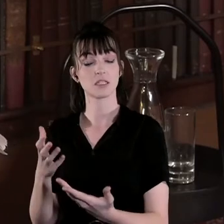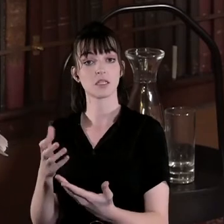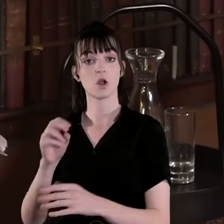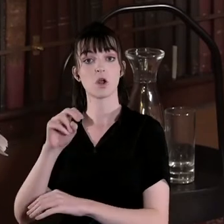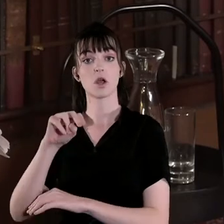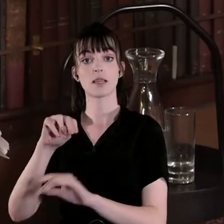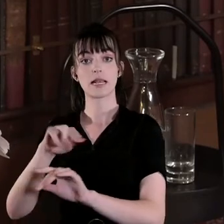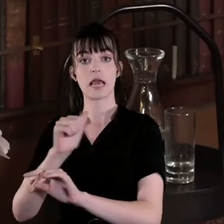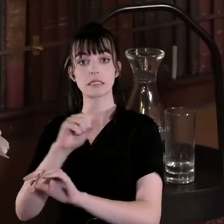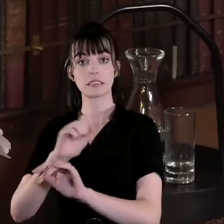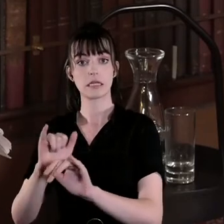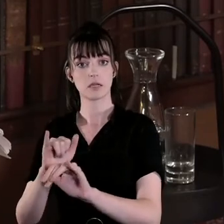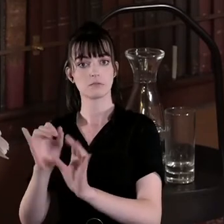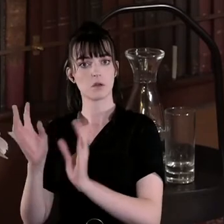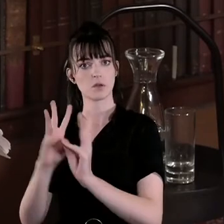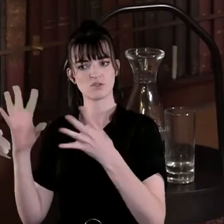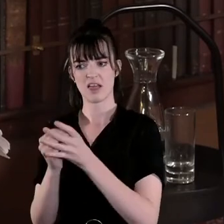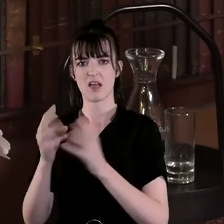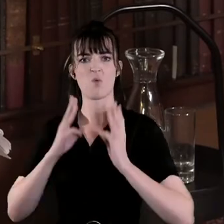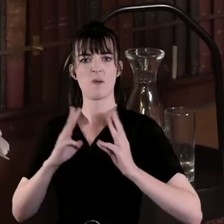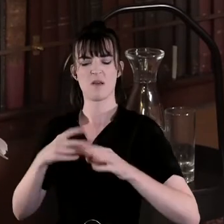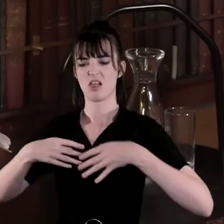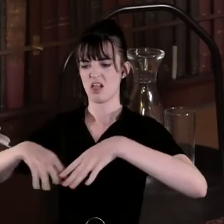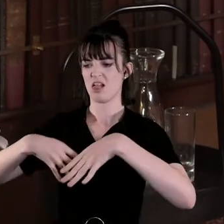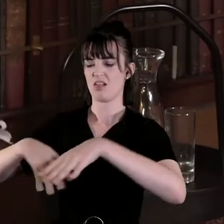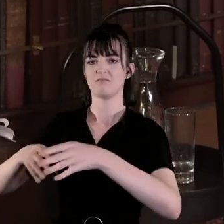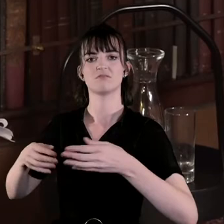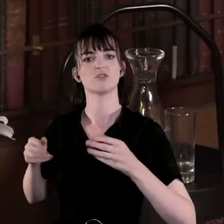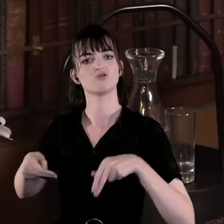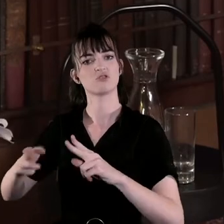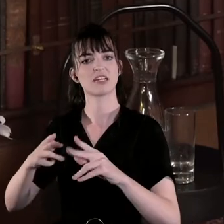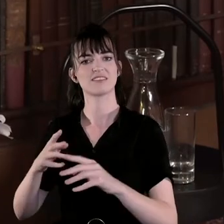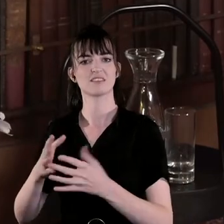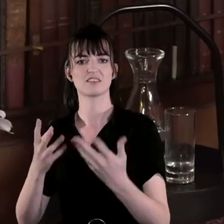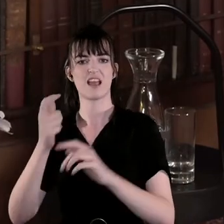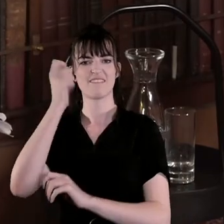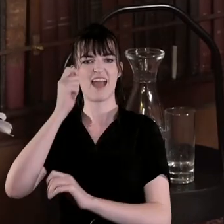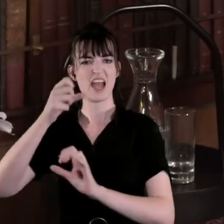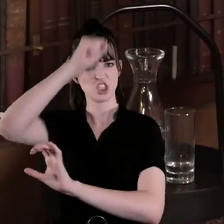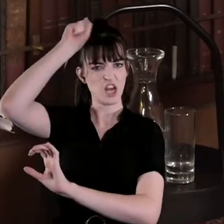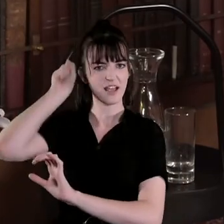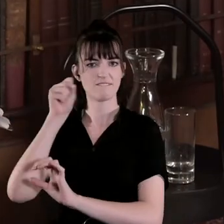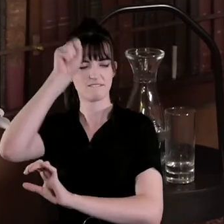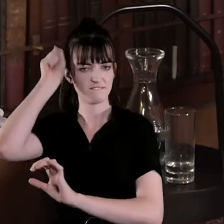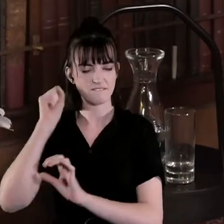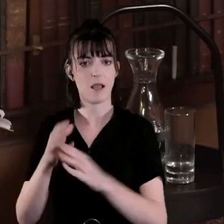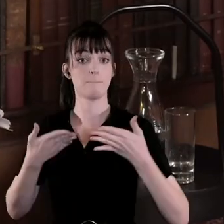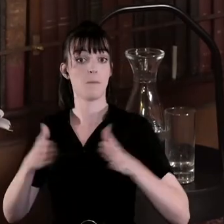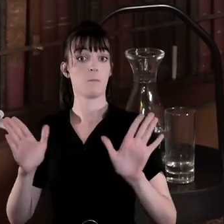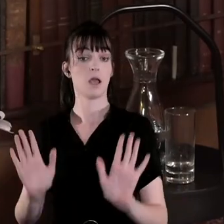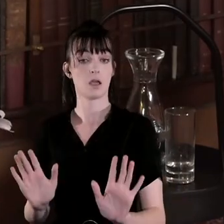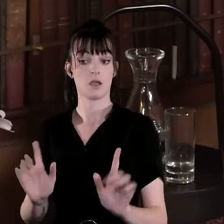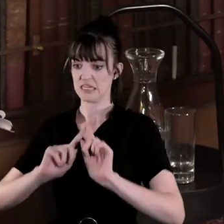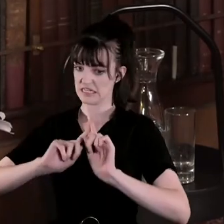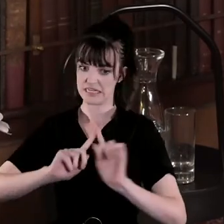collaborators the women who were paraded through the streets who had their hair head shaved in public actually which was a different expression than what